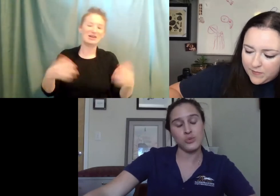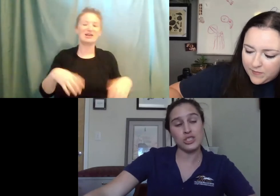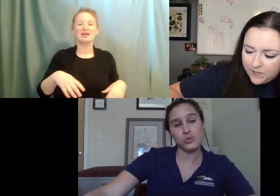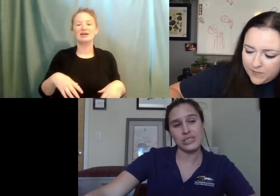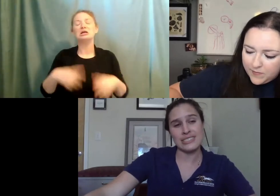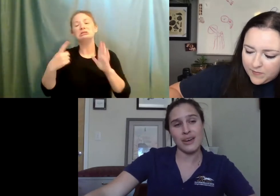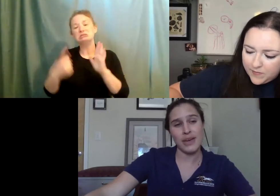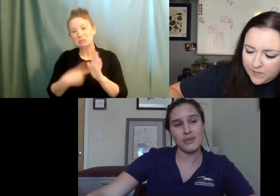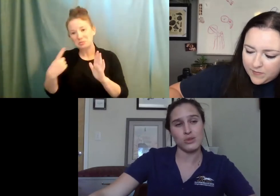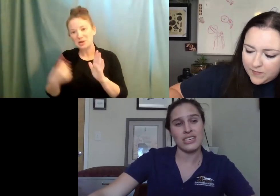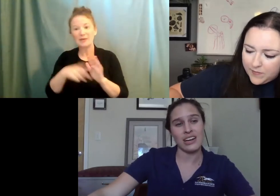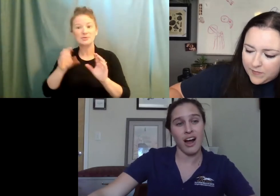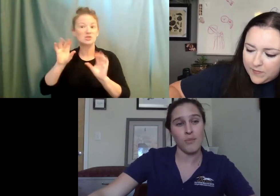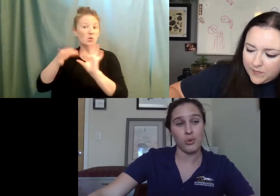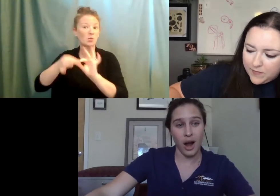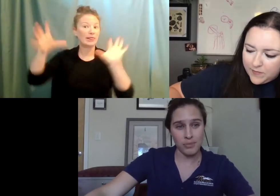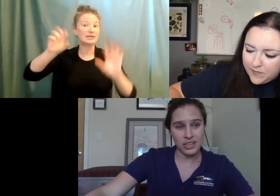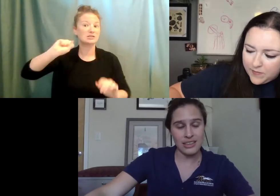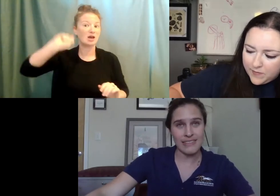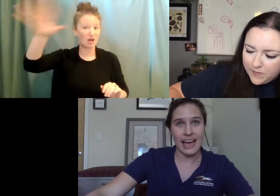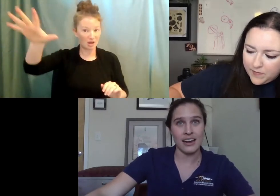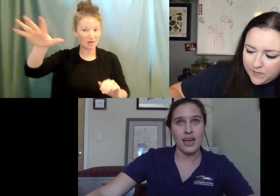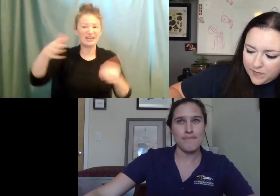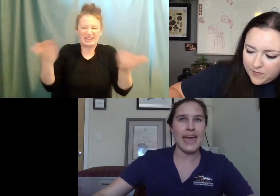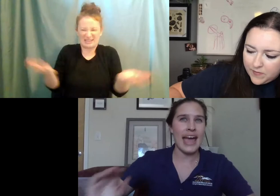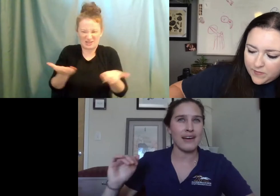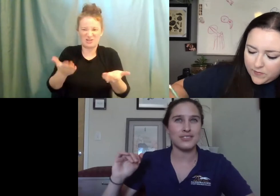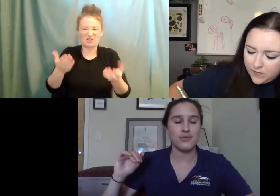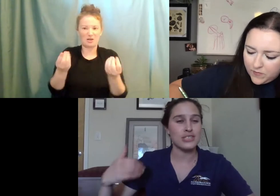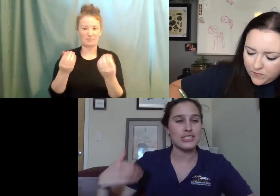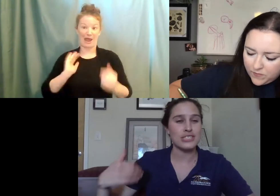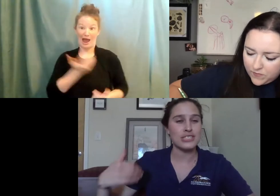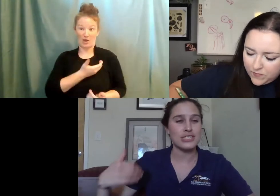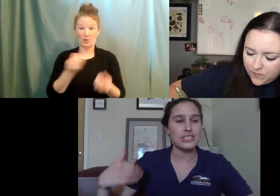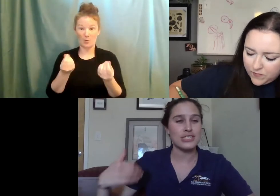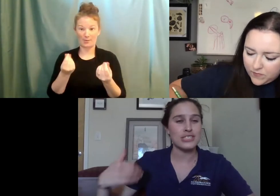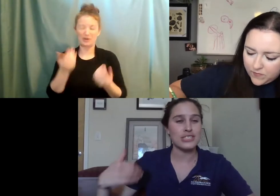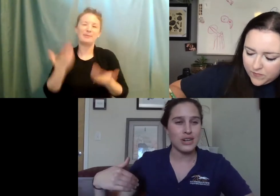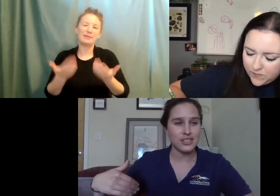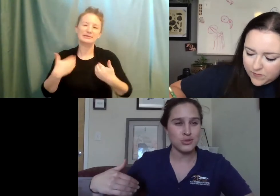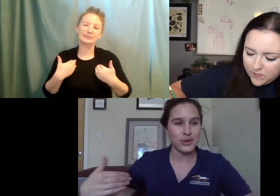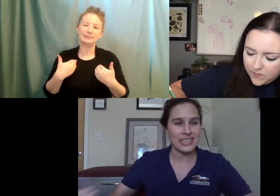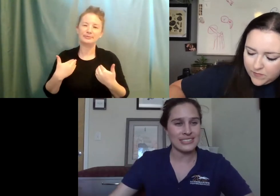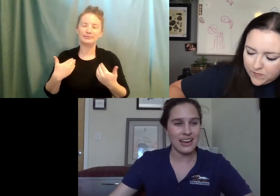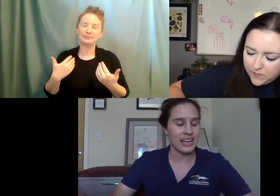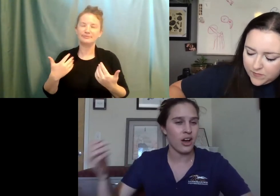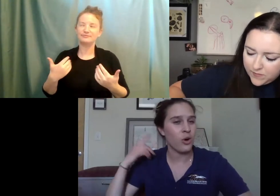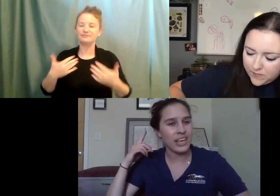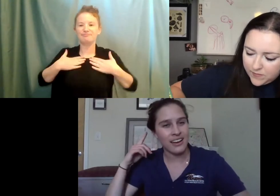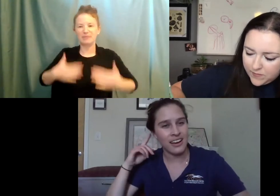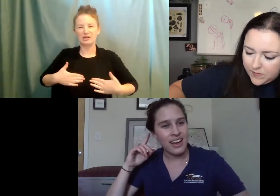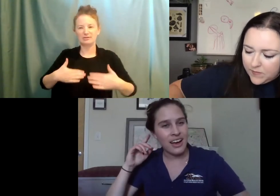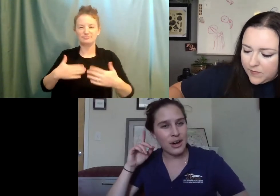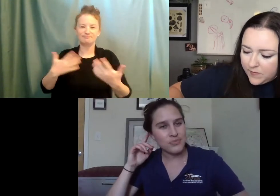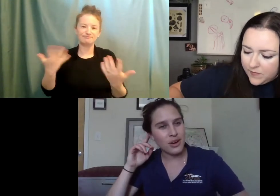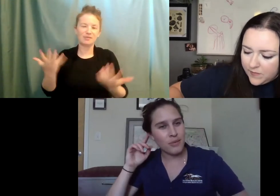occasionally we do release some animals here on property that may have some physical attributes that we can tell like, Oh, he had